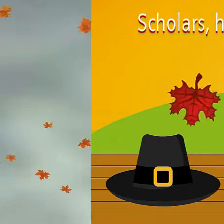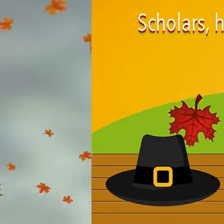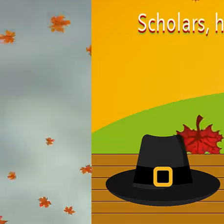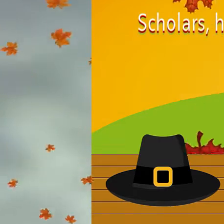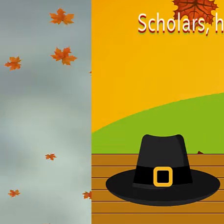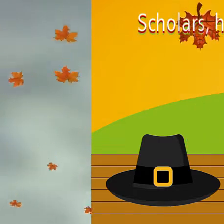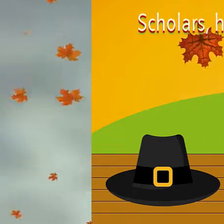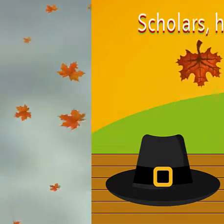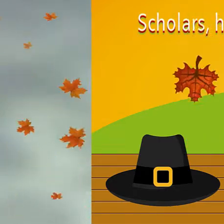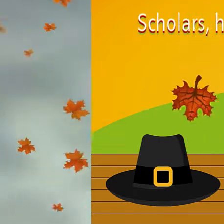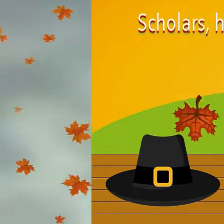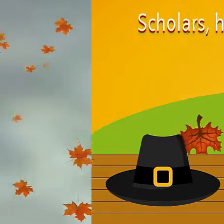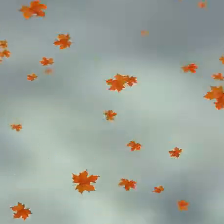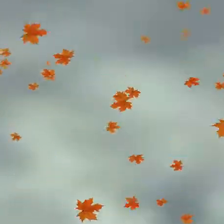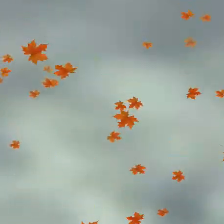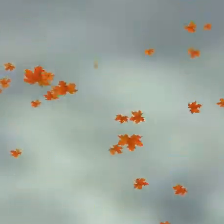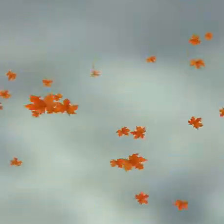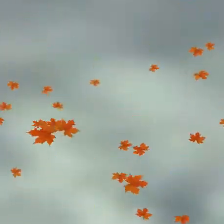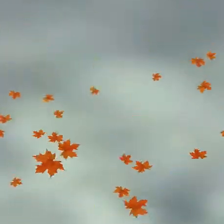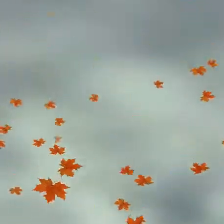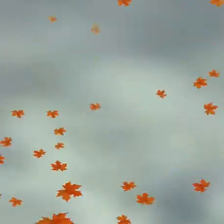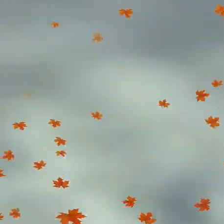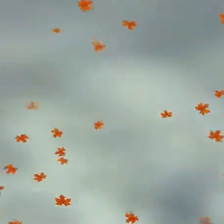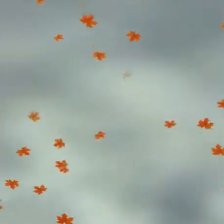pledge I I